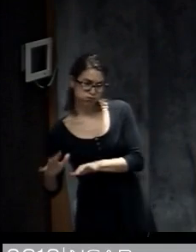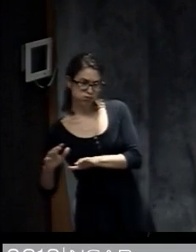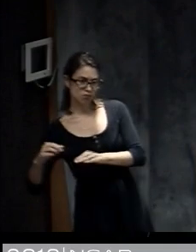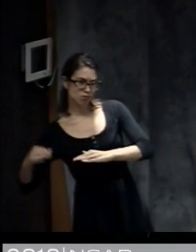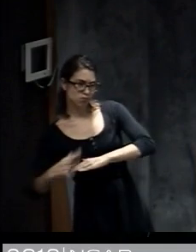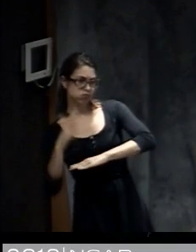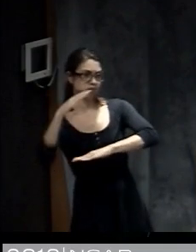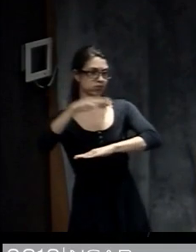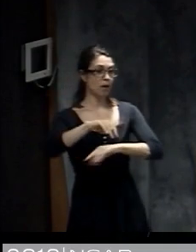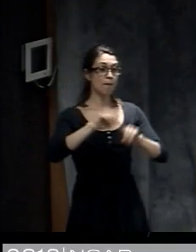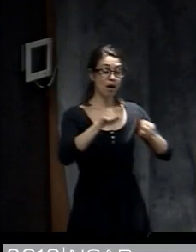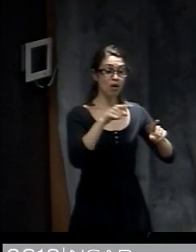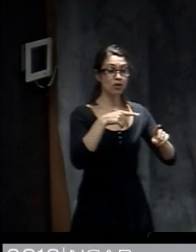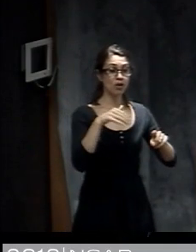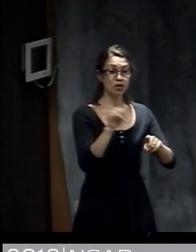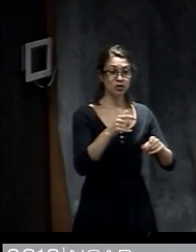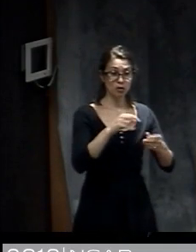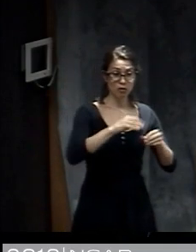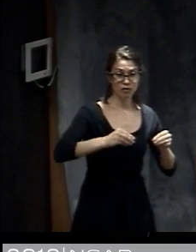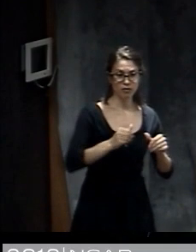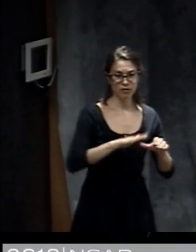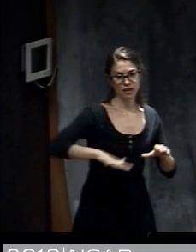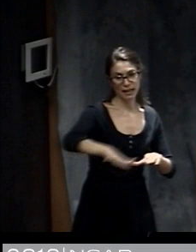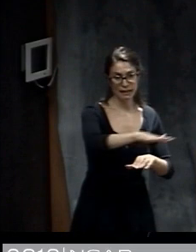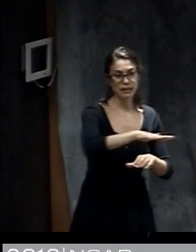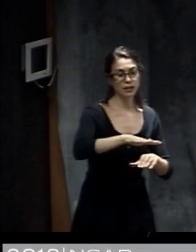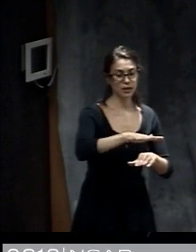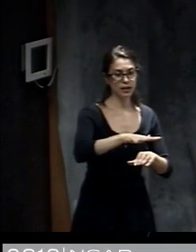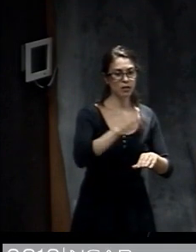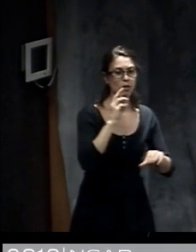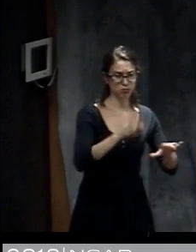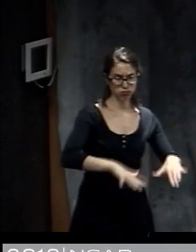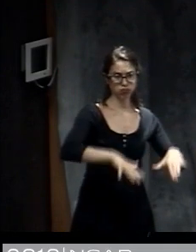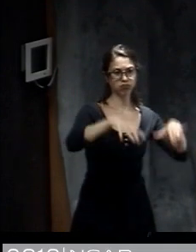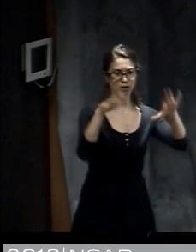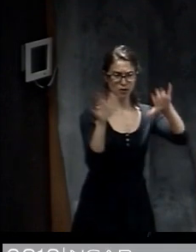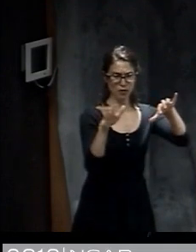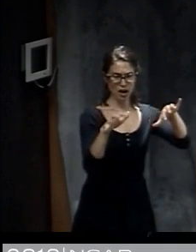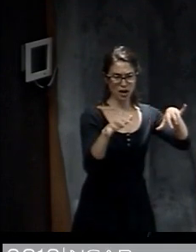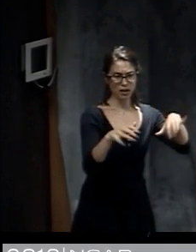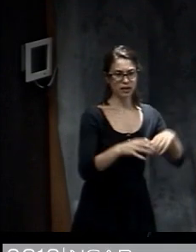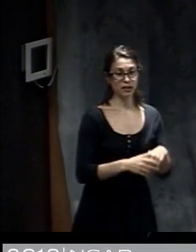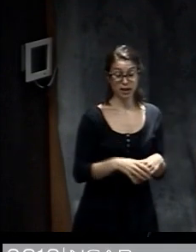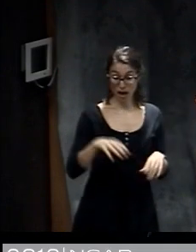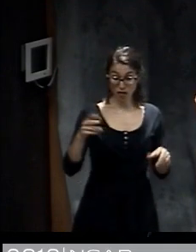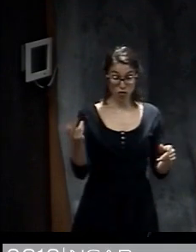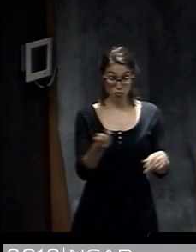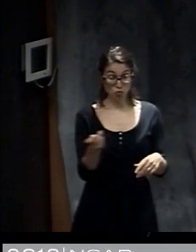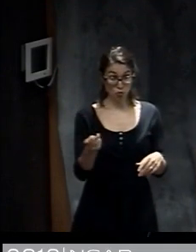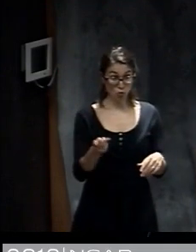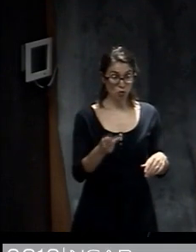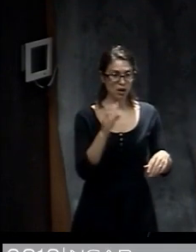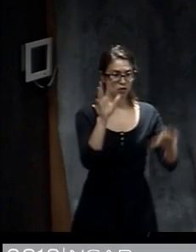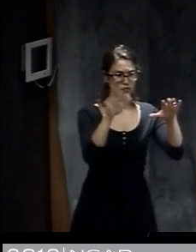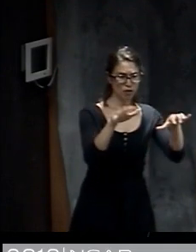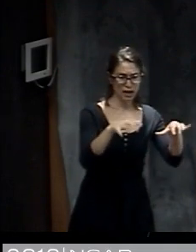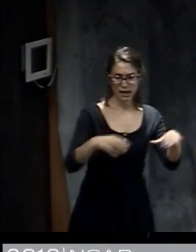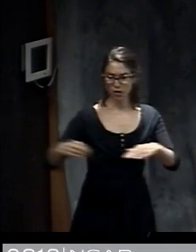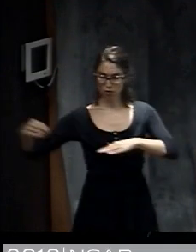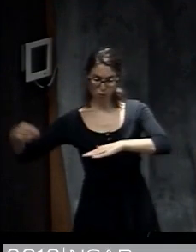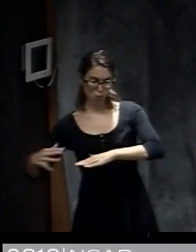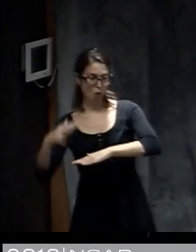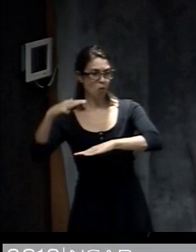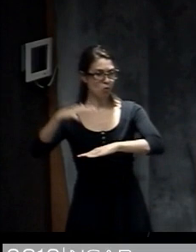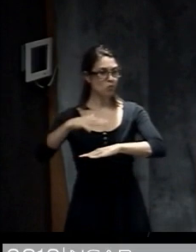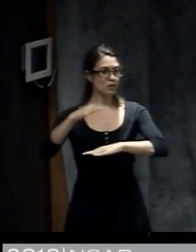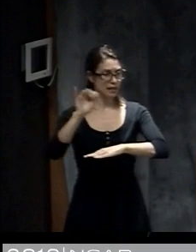rain in the Houston area and other areas. And this coastal flooding from storm surge and inland flooding can interact as well. So if you have water coming from the coast and then